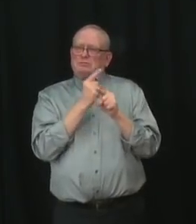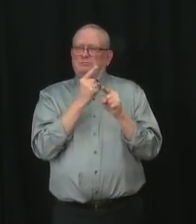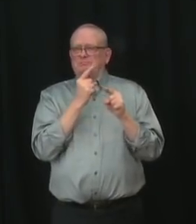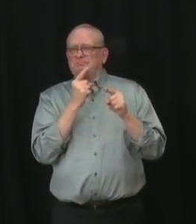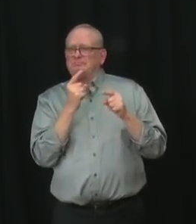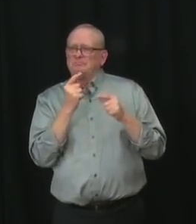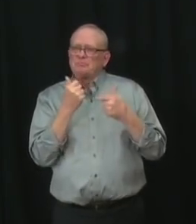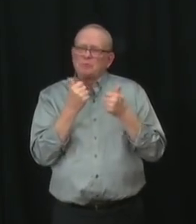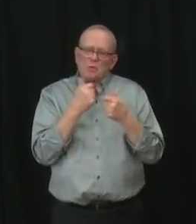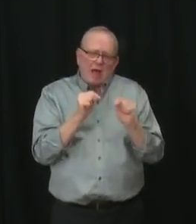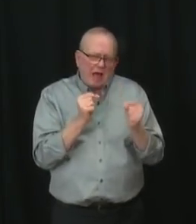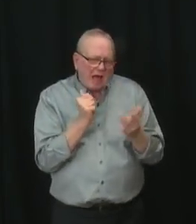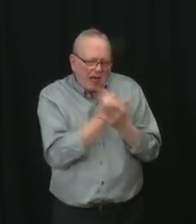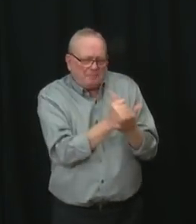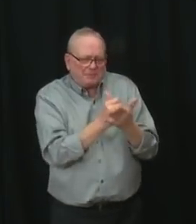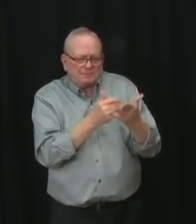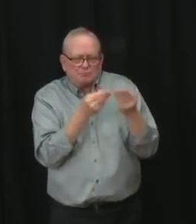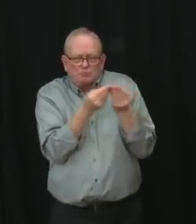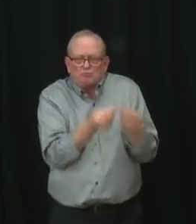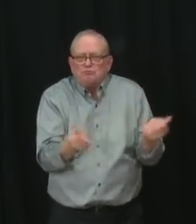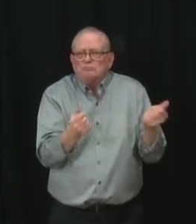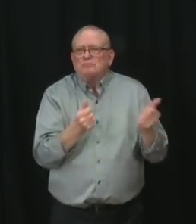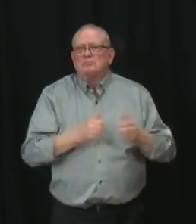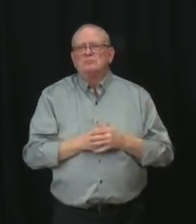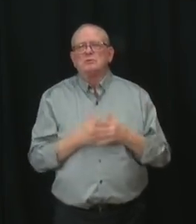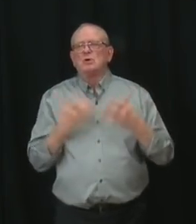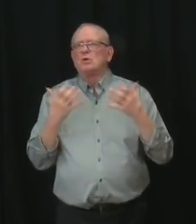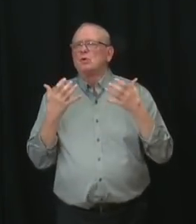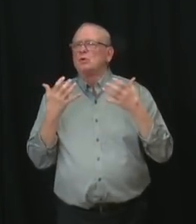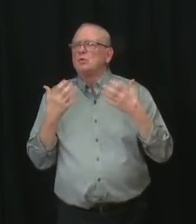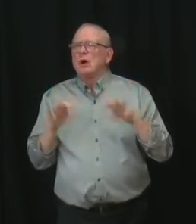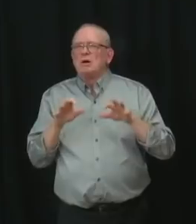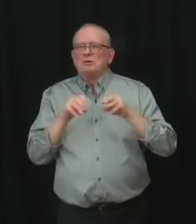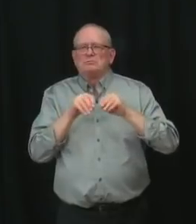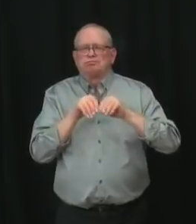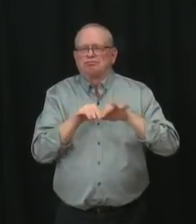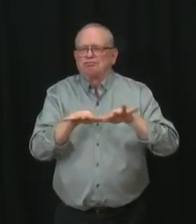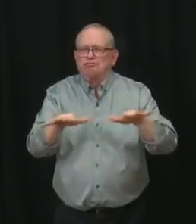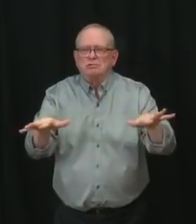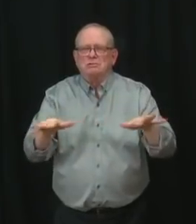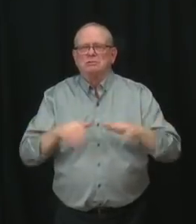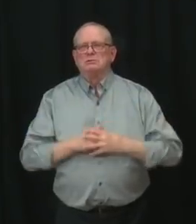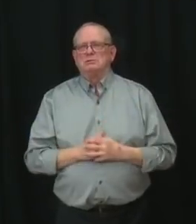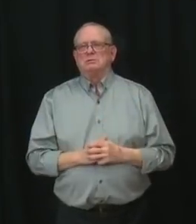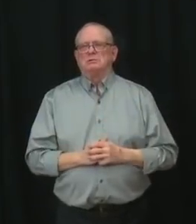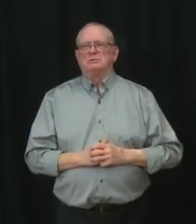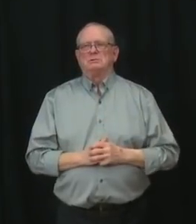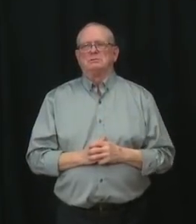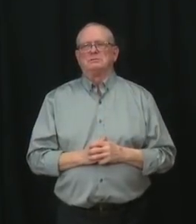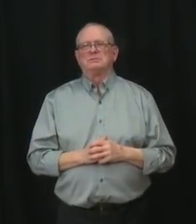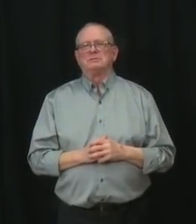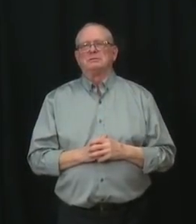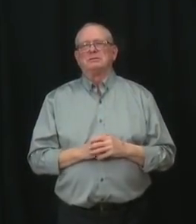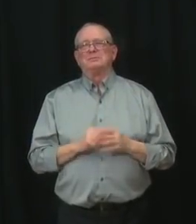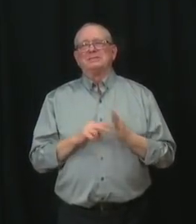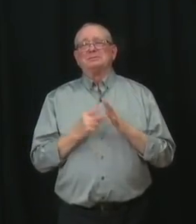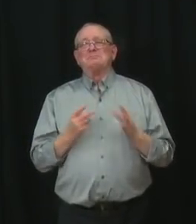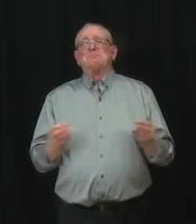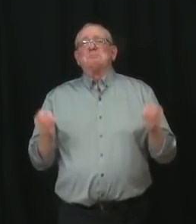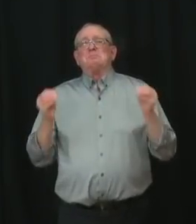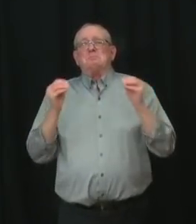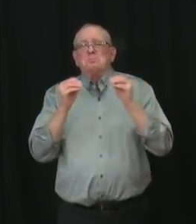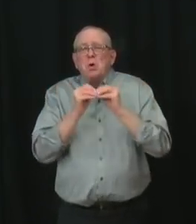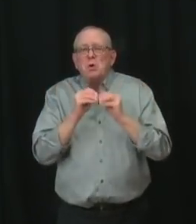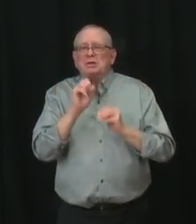in place to prevent further transmissions. Those practices take time and resources and add to the strain